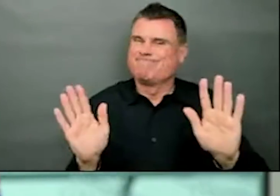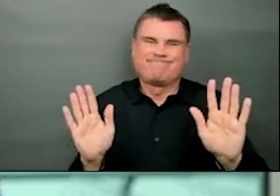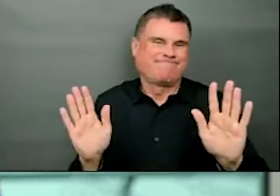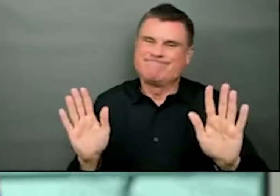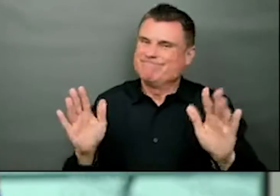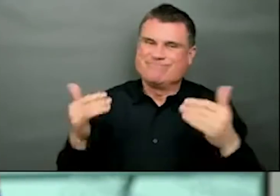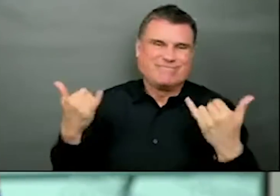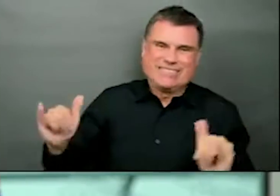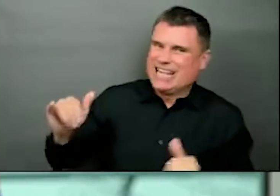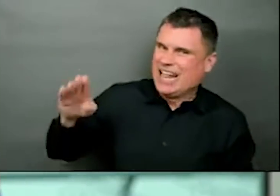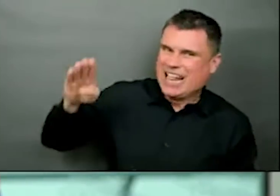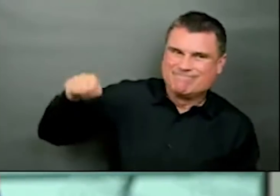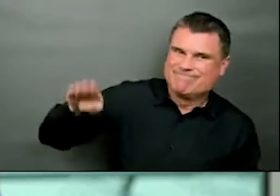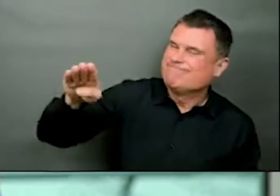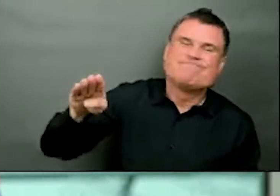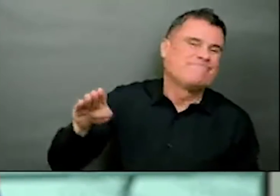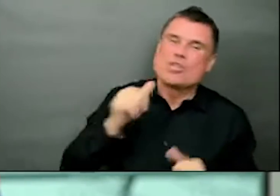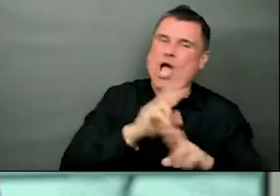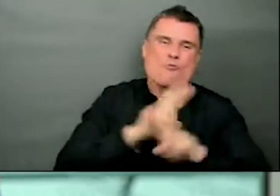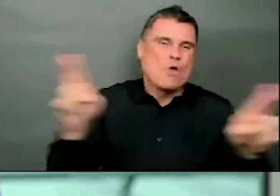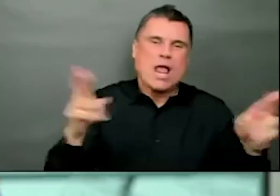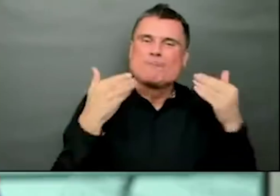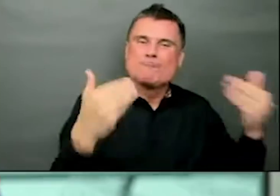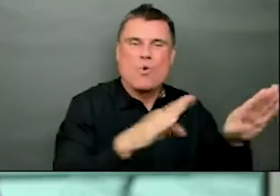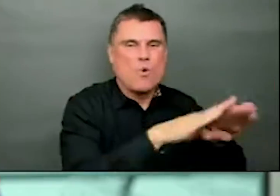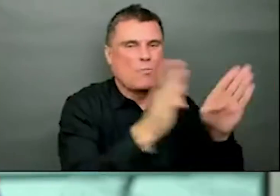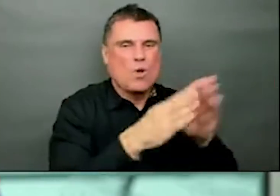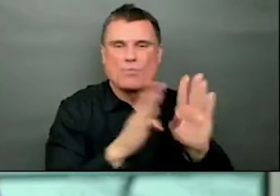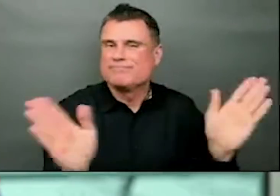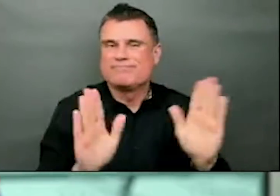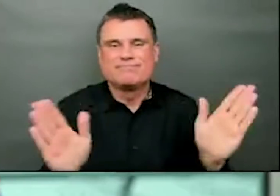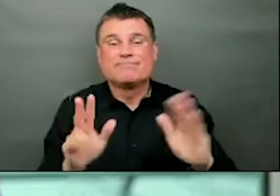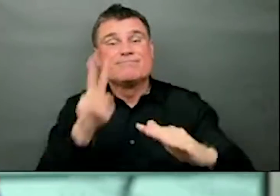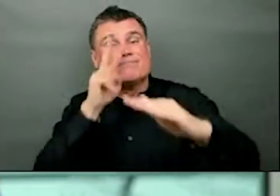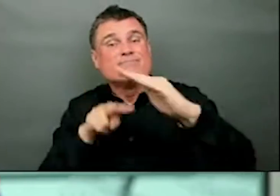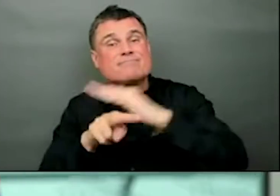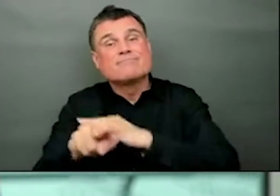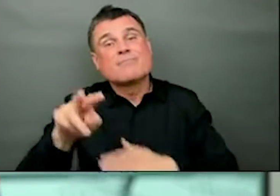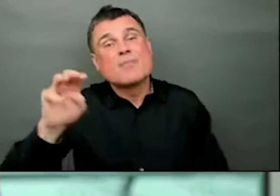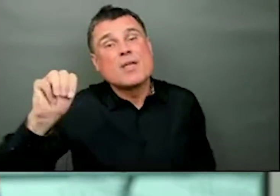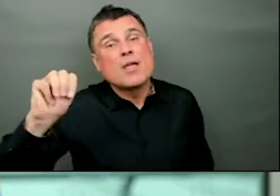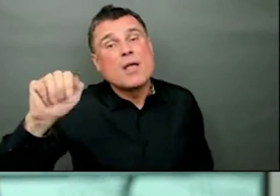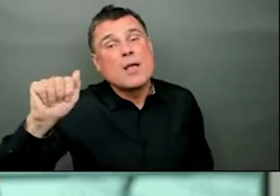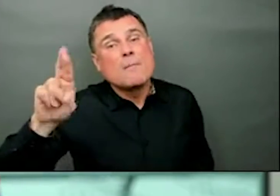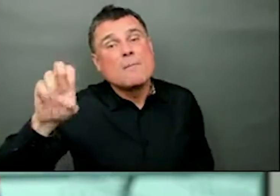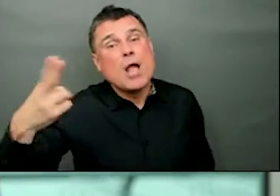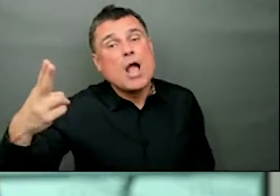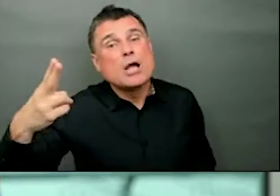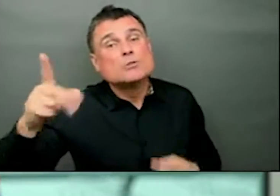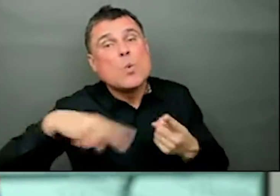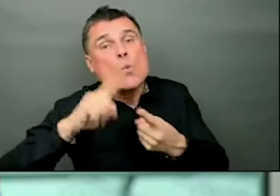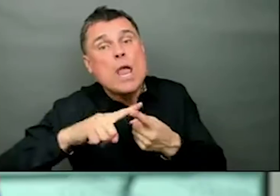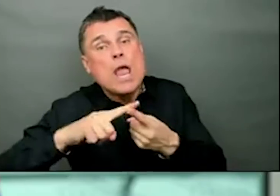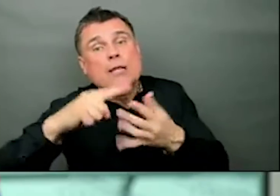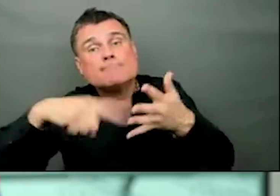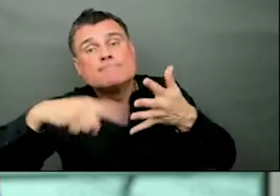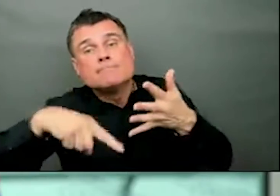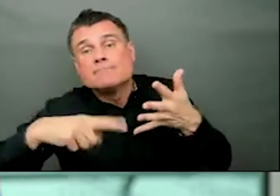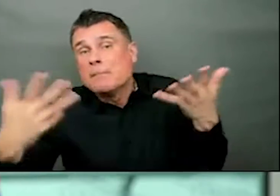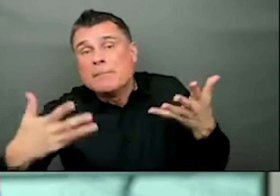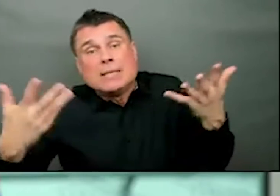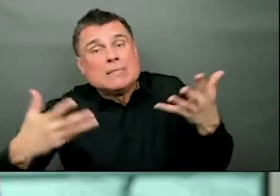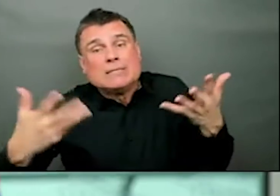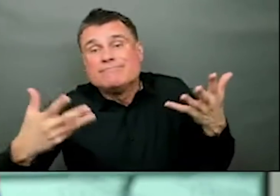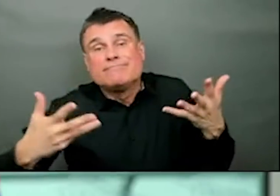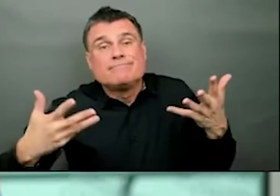a march to make sure we know when we can increase our social interactions in a limited way. When we can